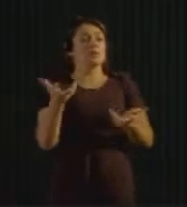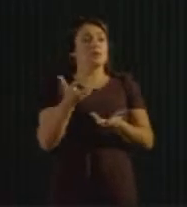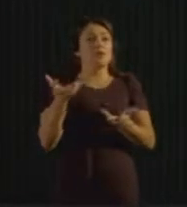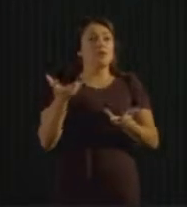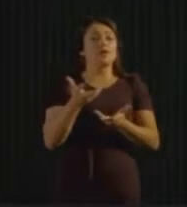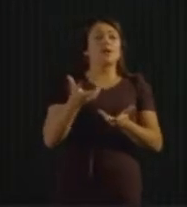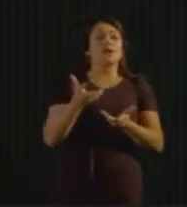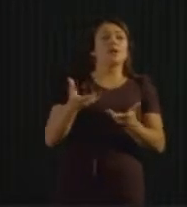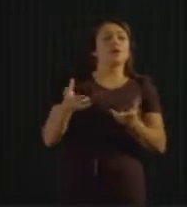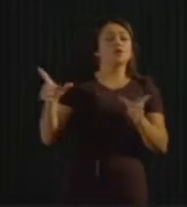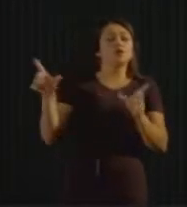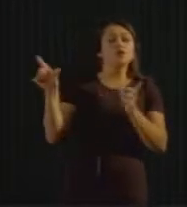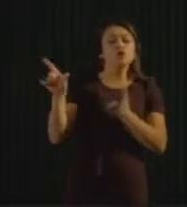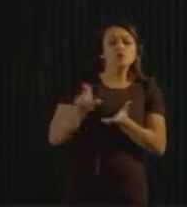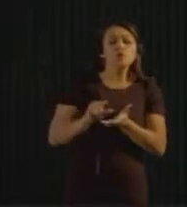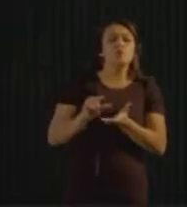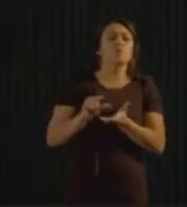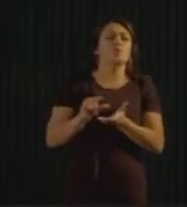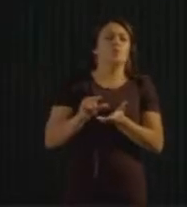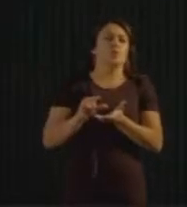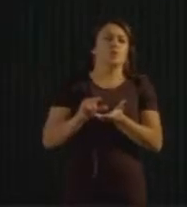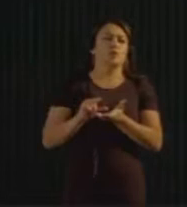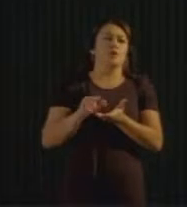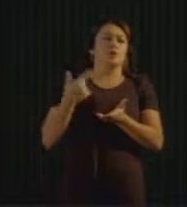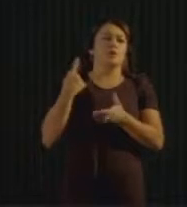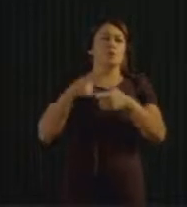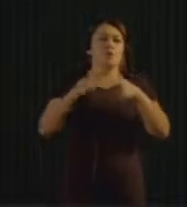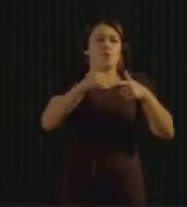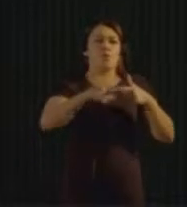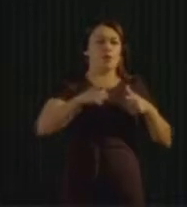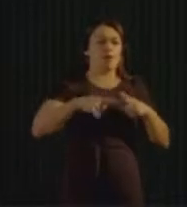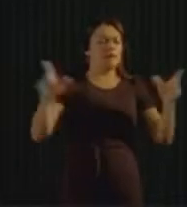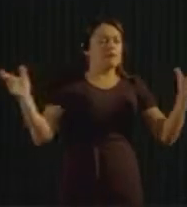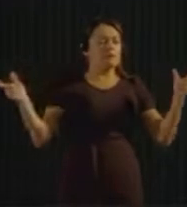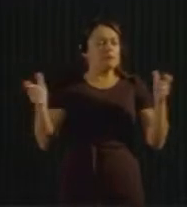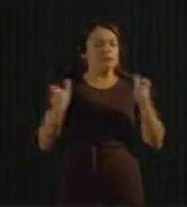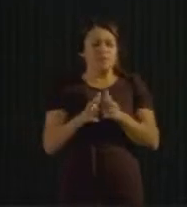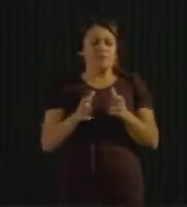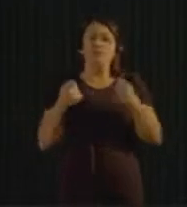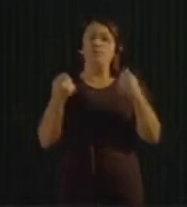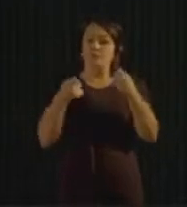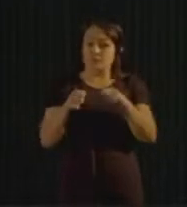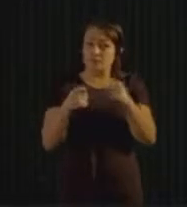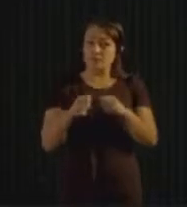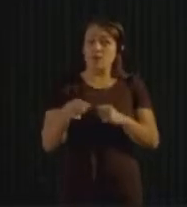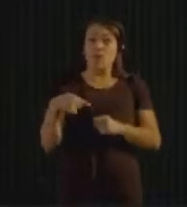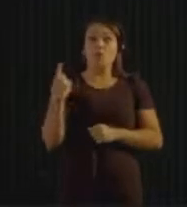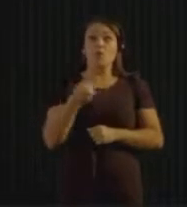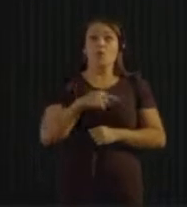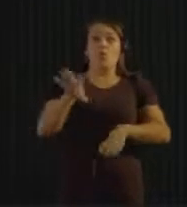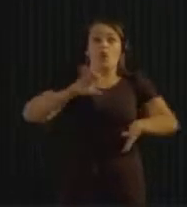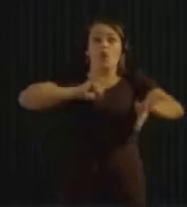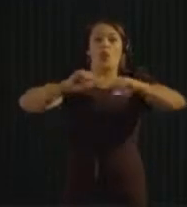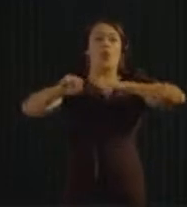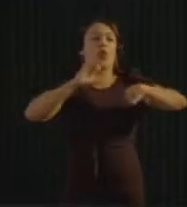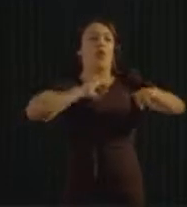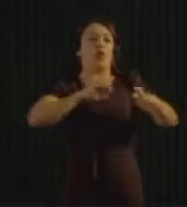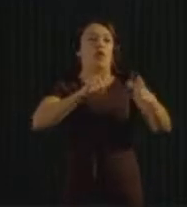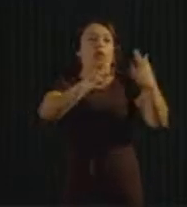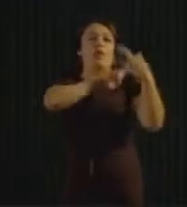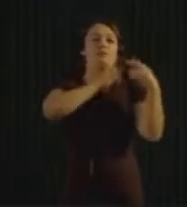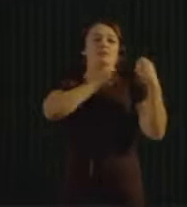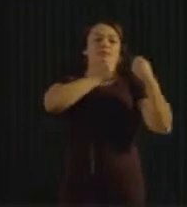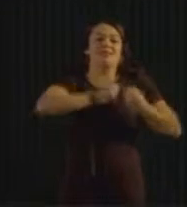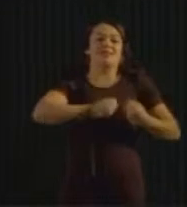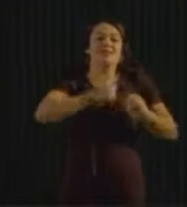but we cannot confront these forces merely by taking responsibility because there are issues that politicians